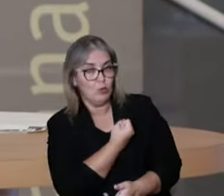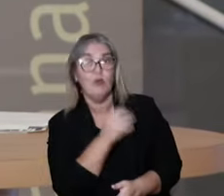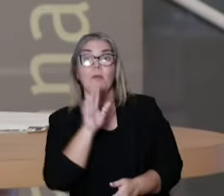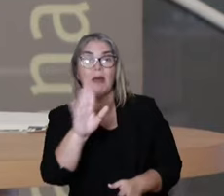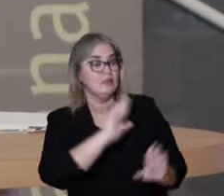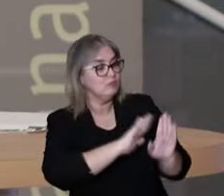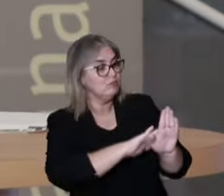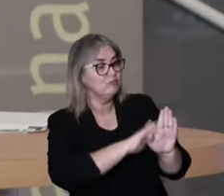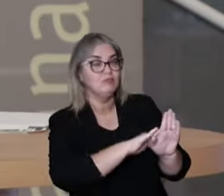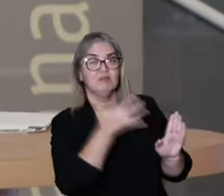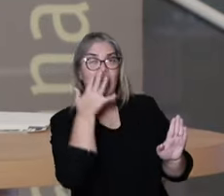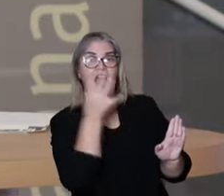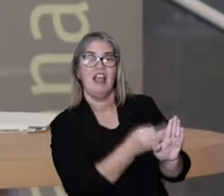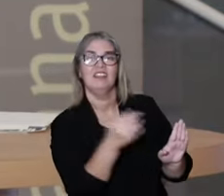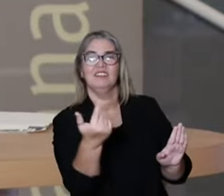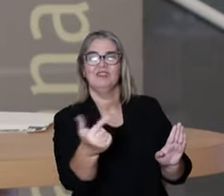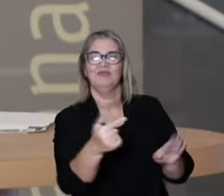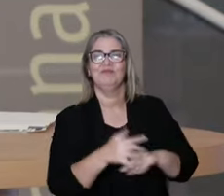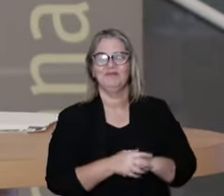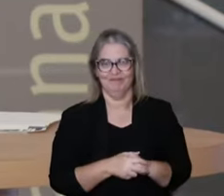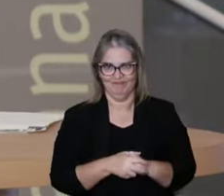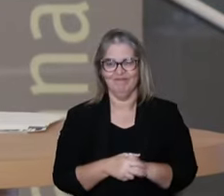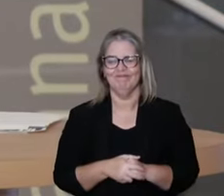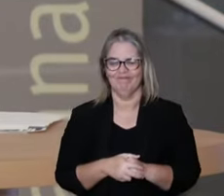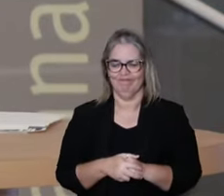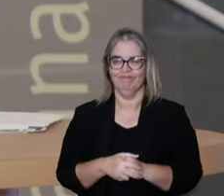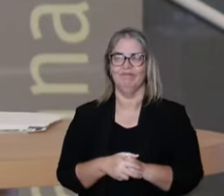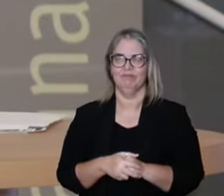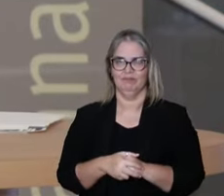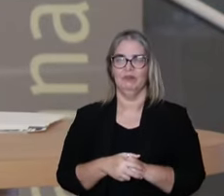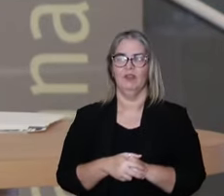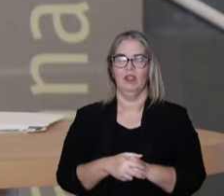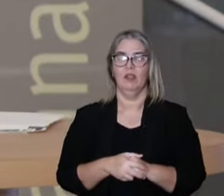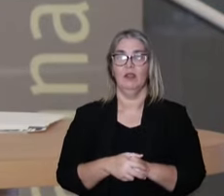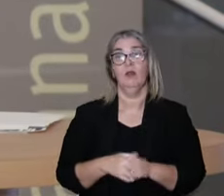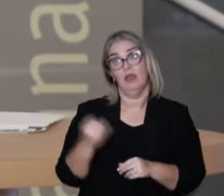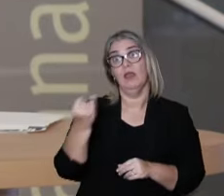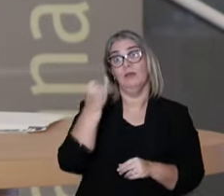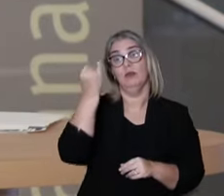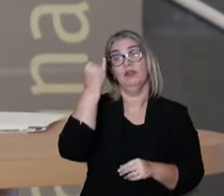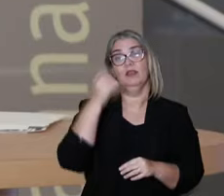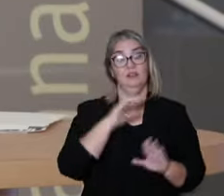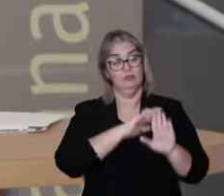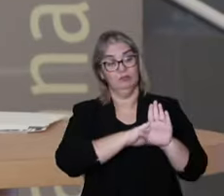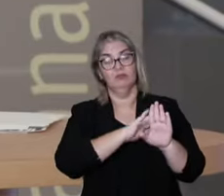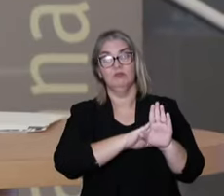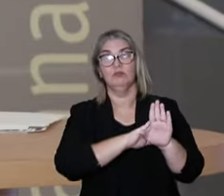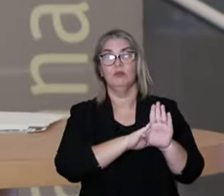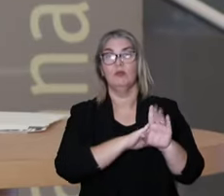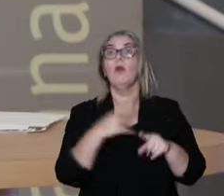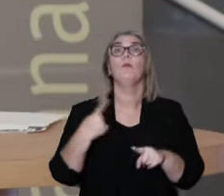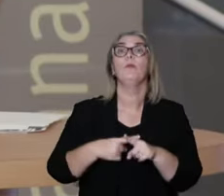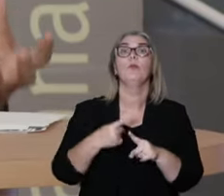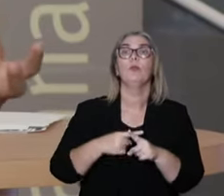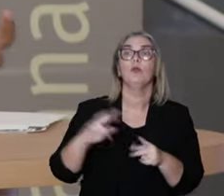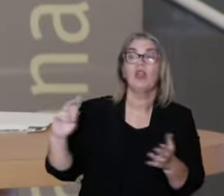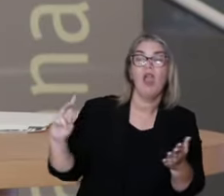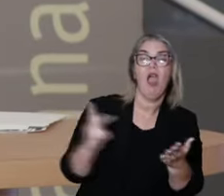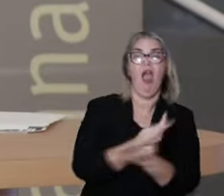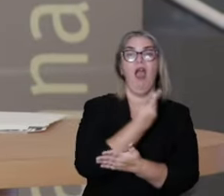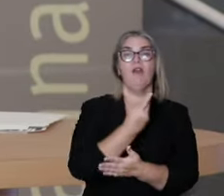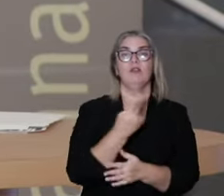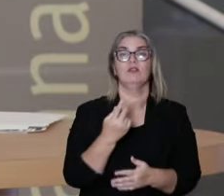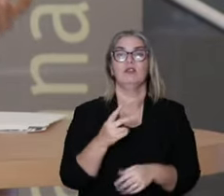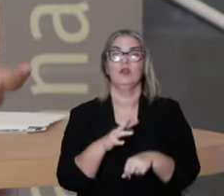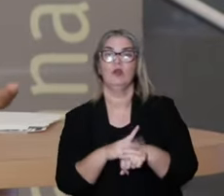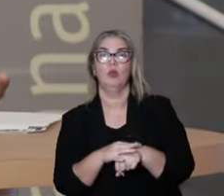So being modest regarding our knowledge. Also about the traditional medicines. But we need